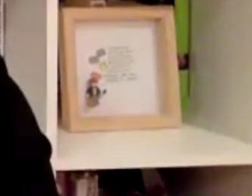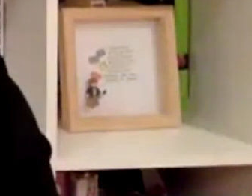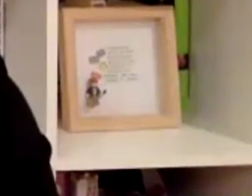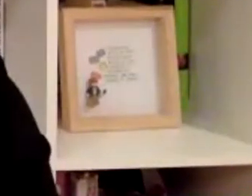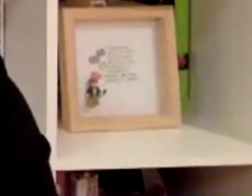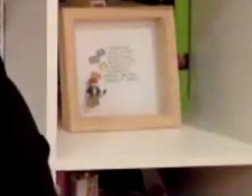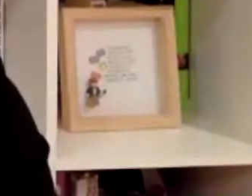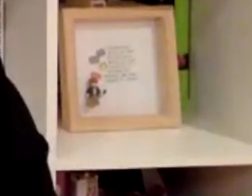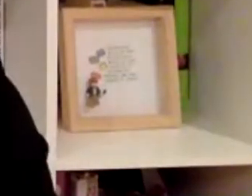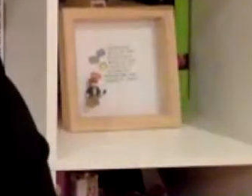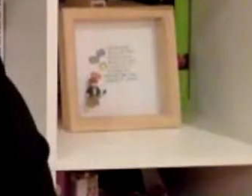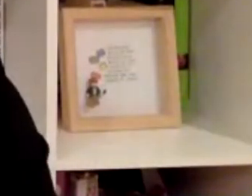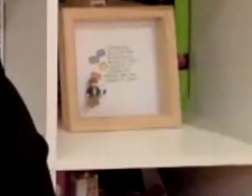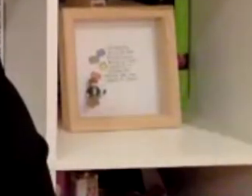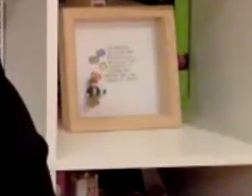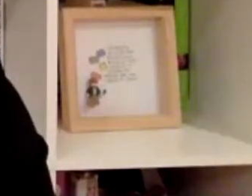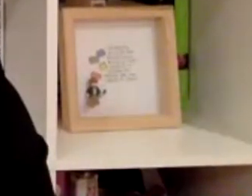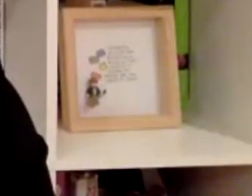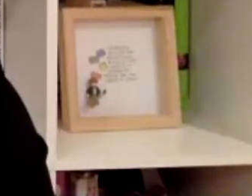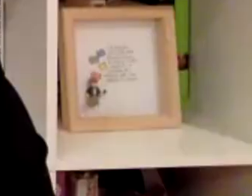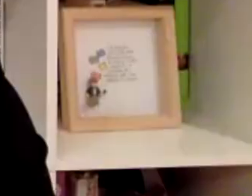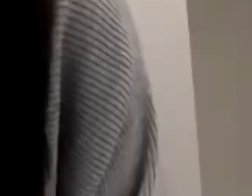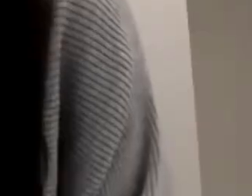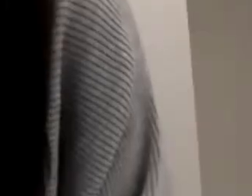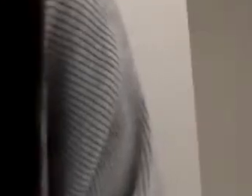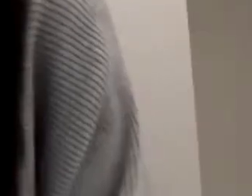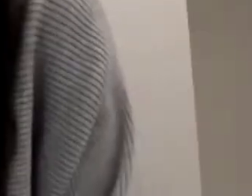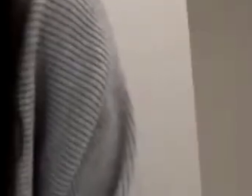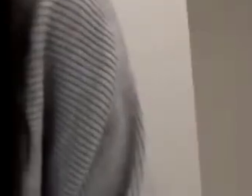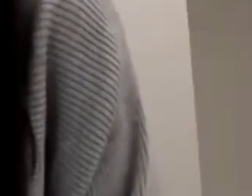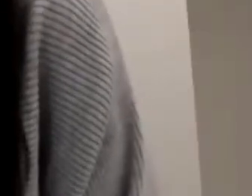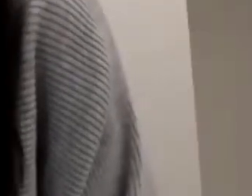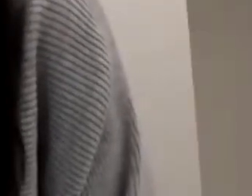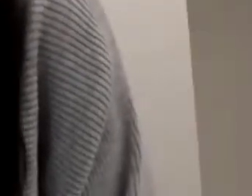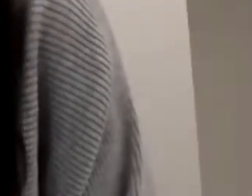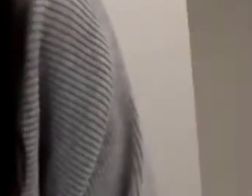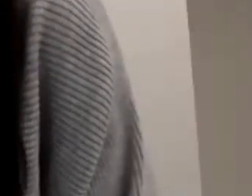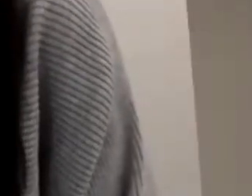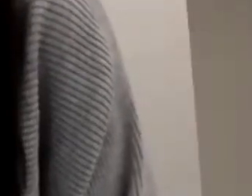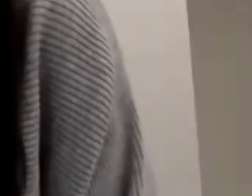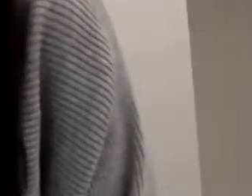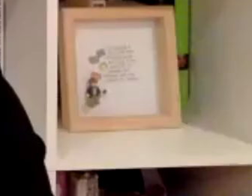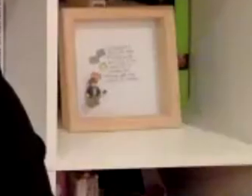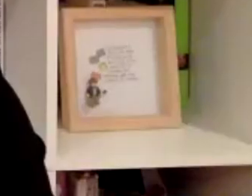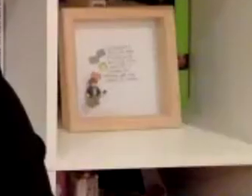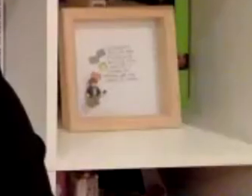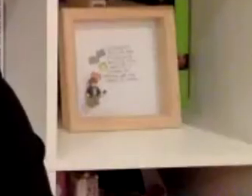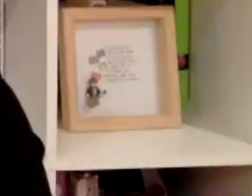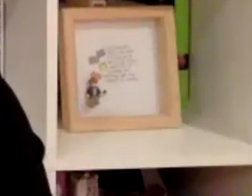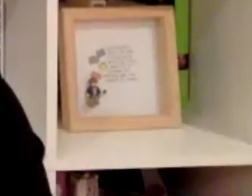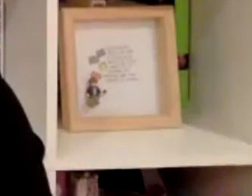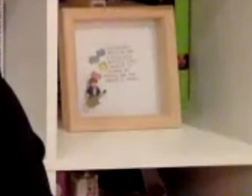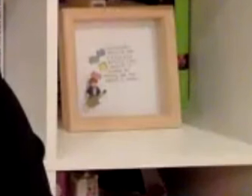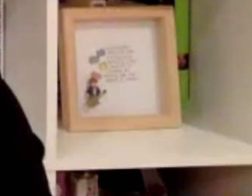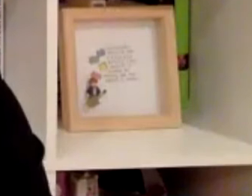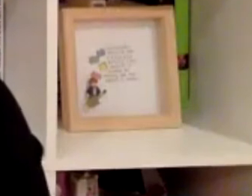the reason i jump uh if you've you've seen that book or uh it's actually